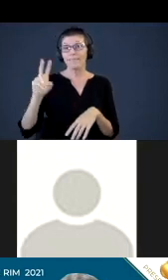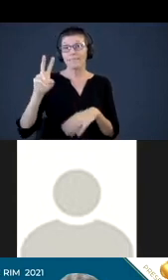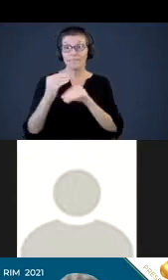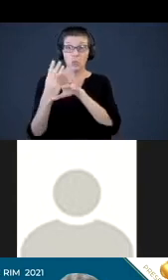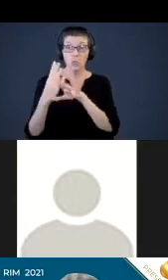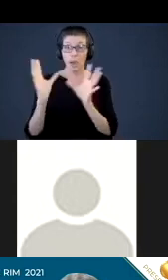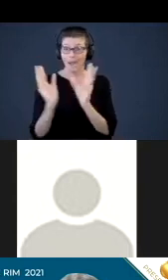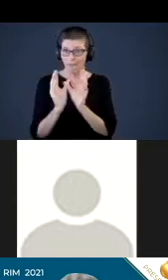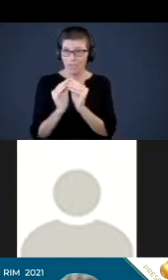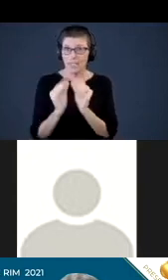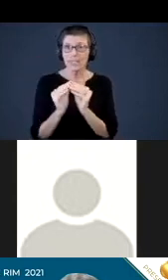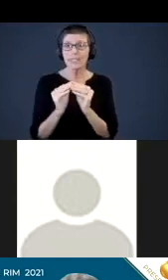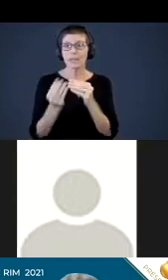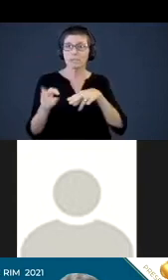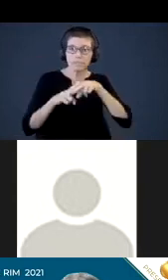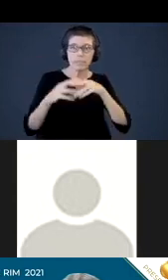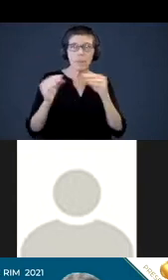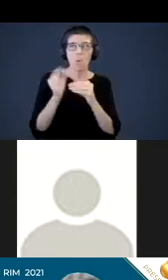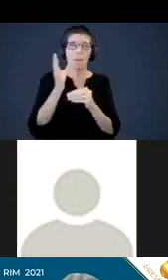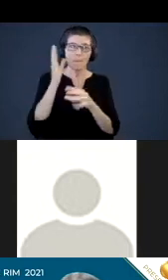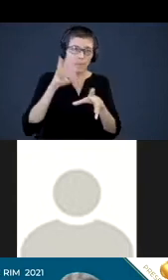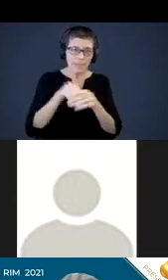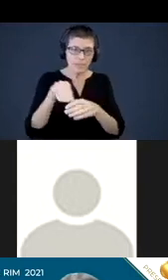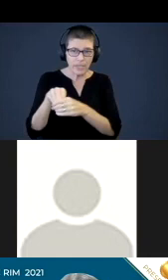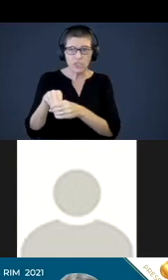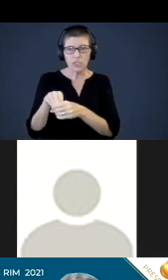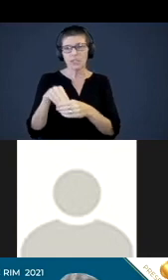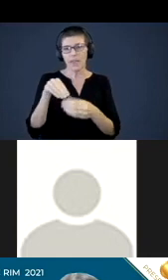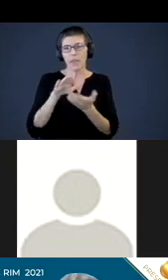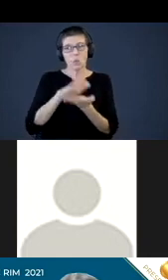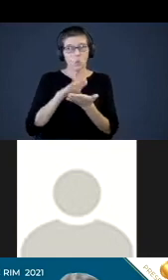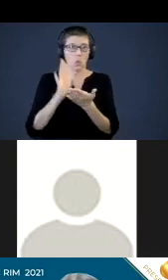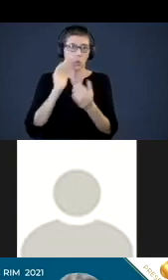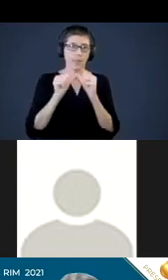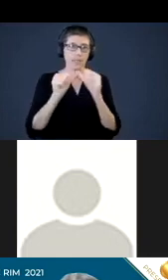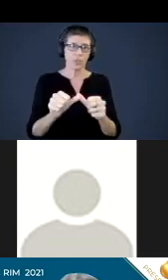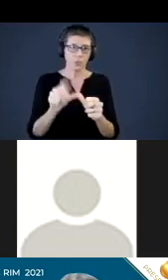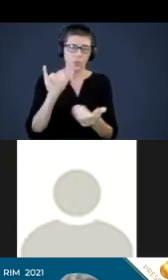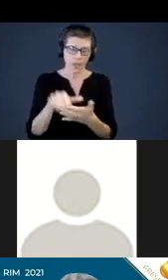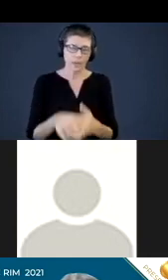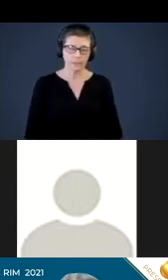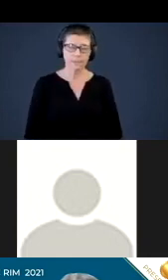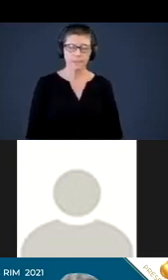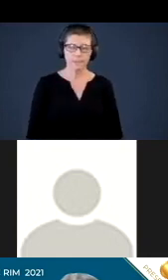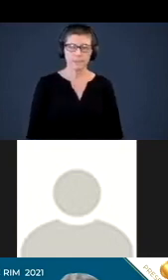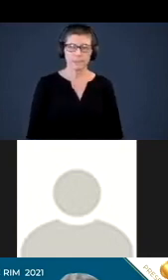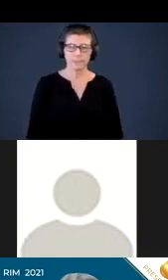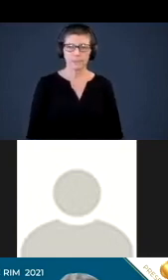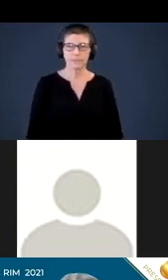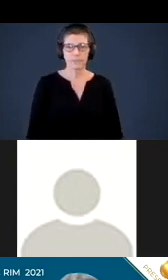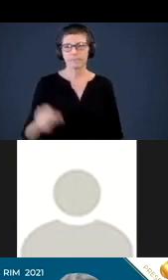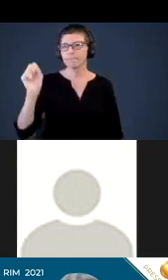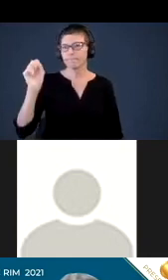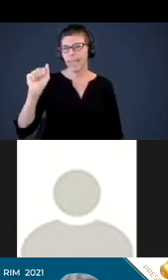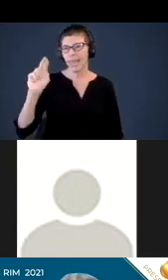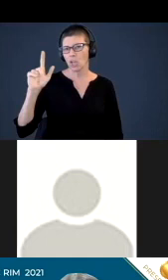increasing parent participation, and that schools will continue doing that. Mm hmm. Mm Yes, I think